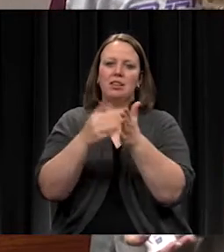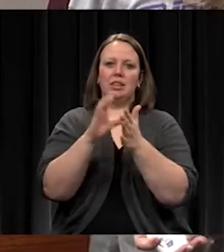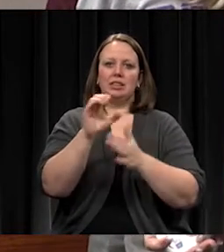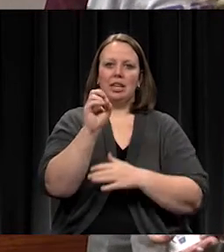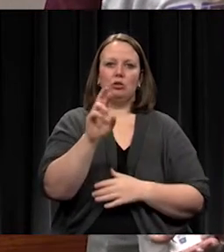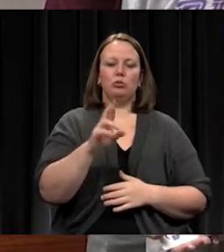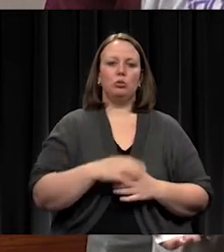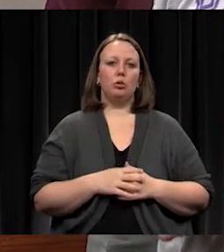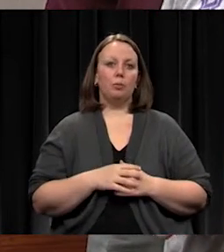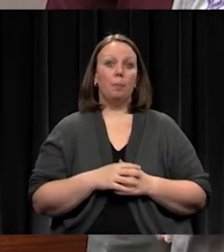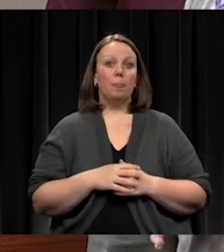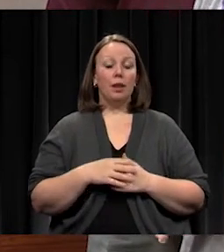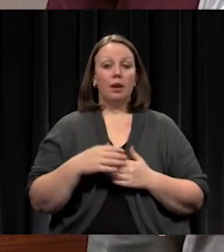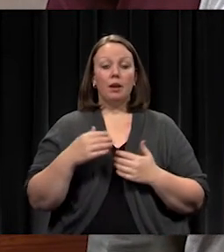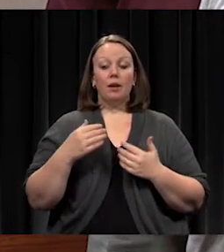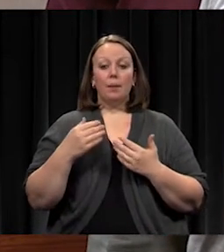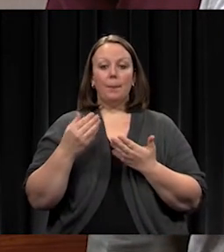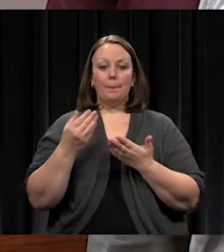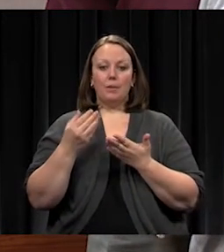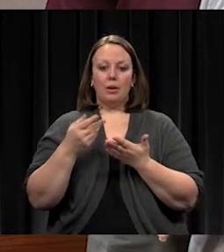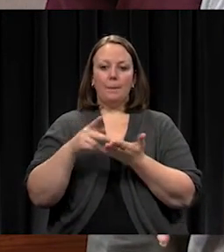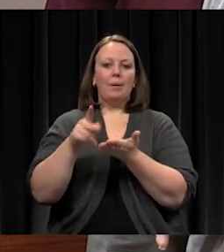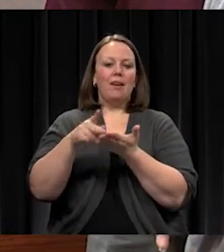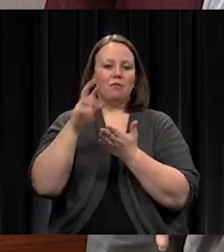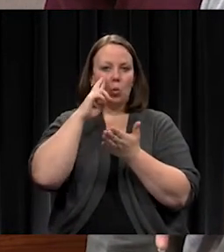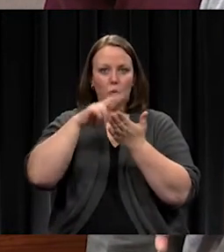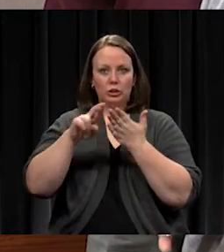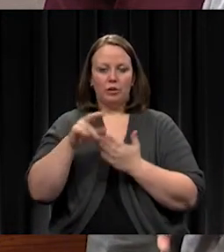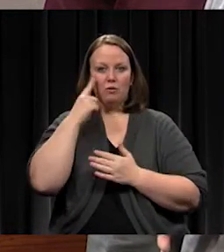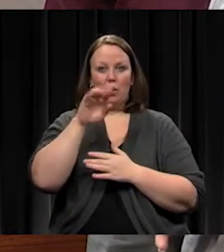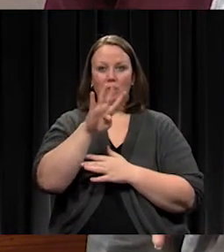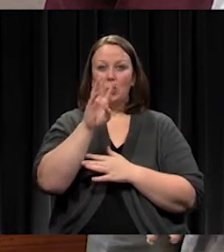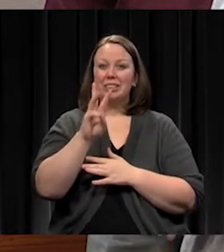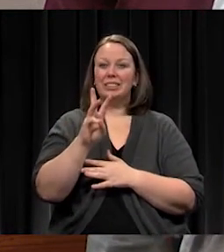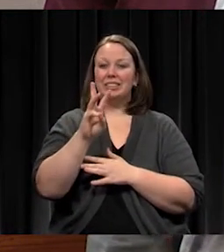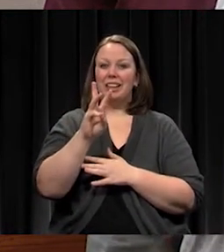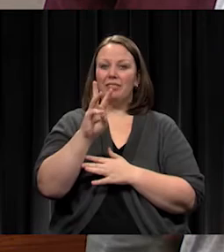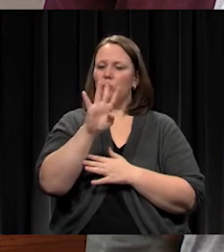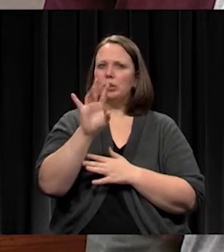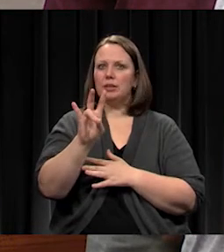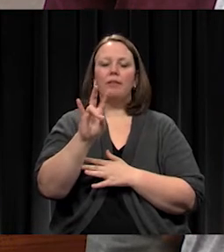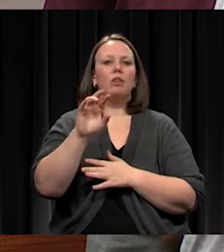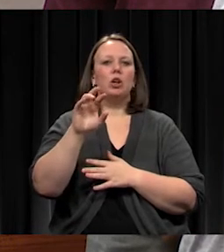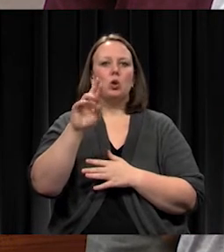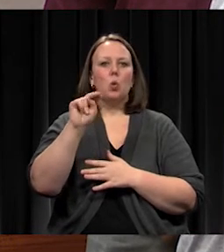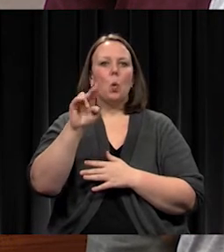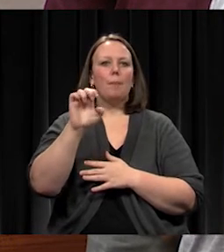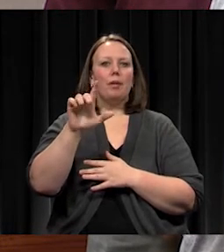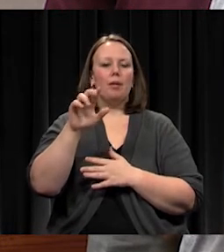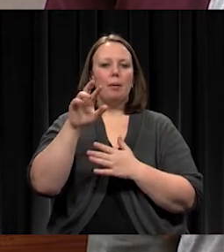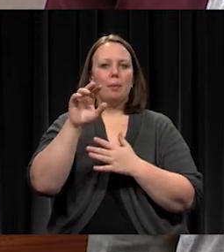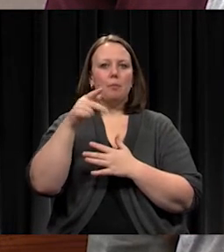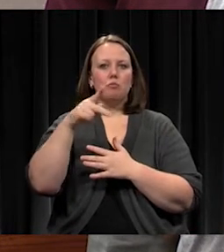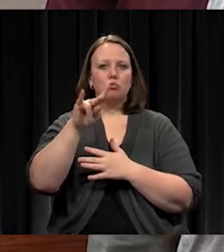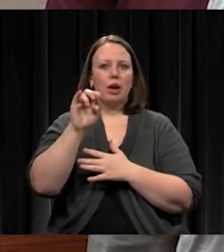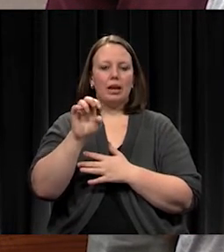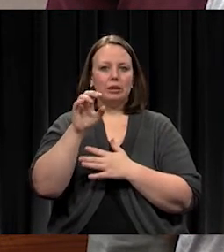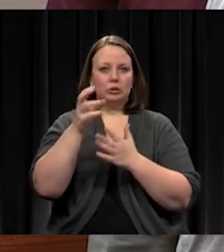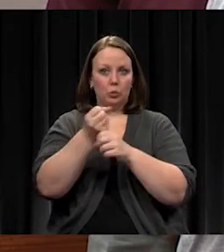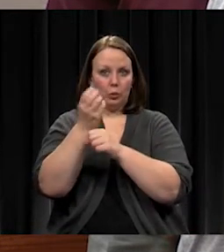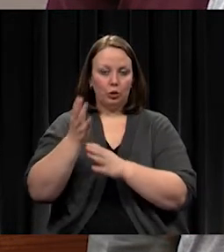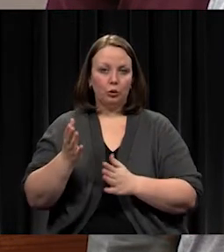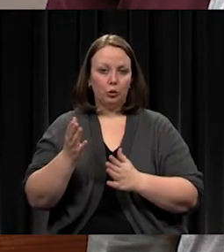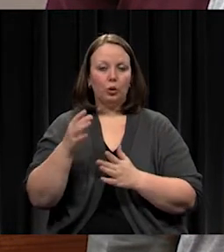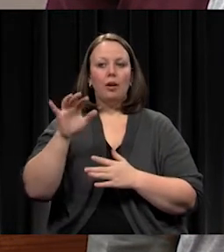who have participated in cancer research, treatments, and prevention. We are funding the development of pap